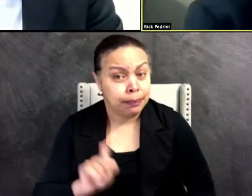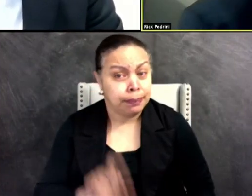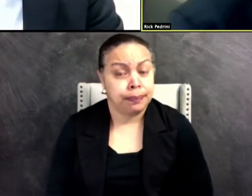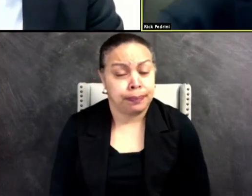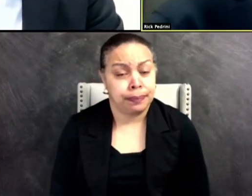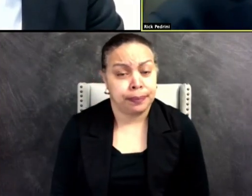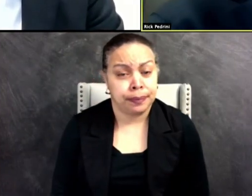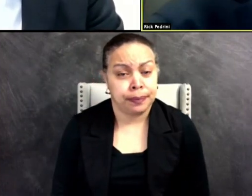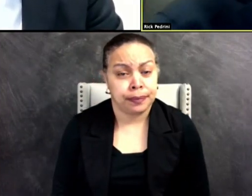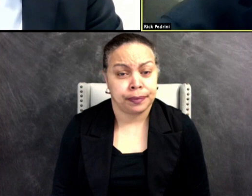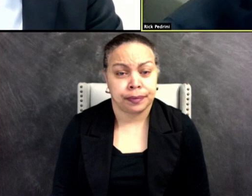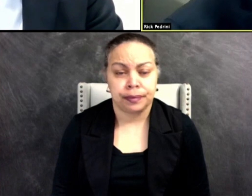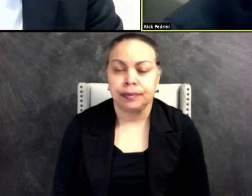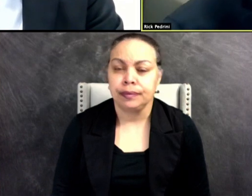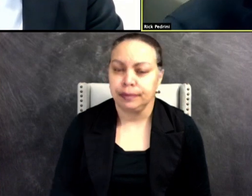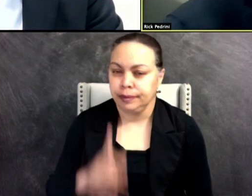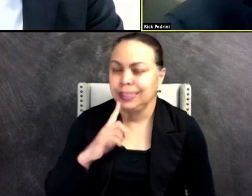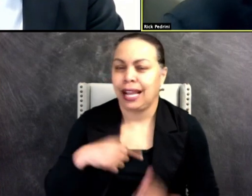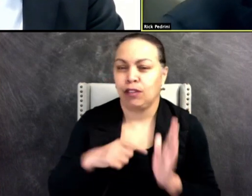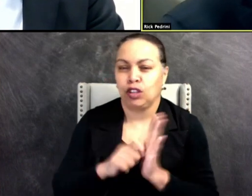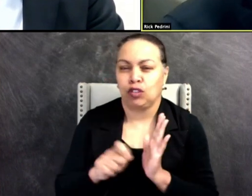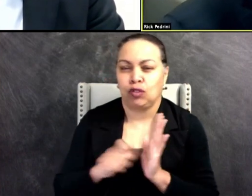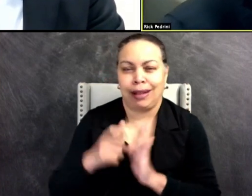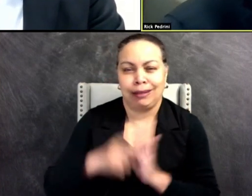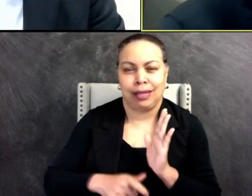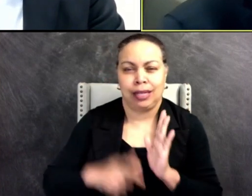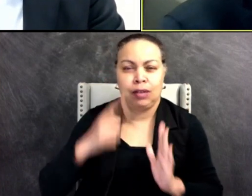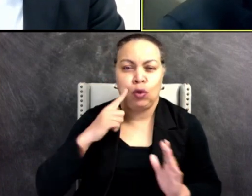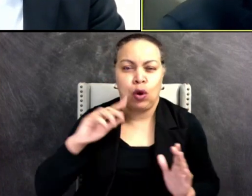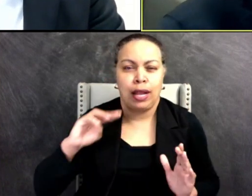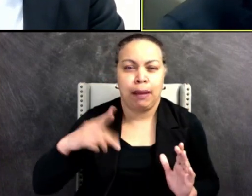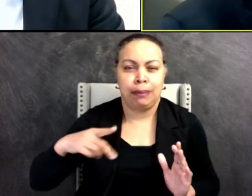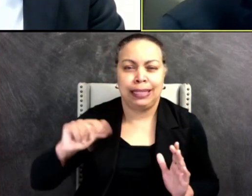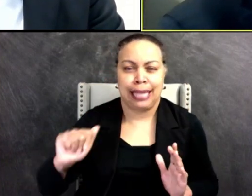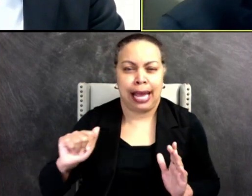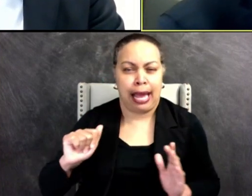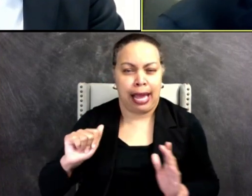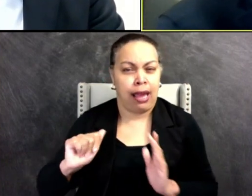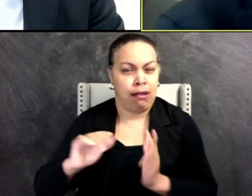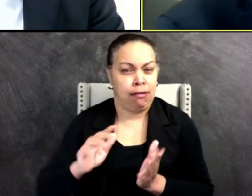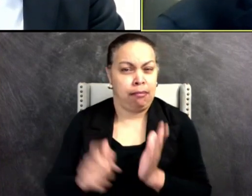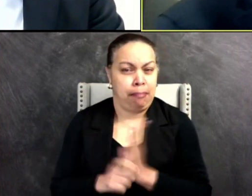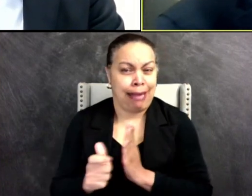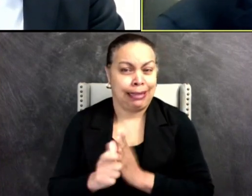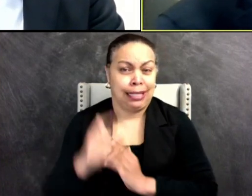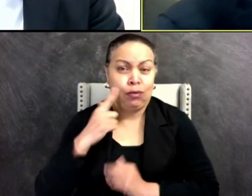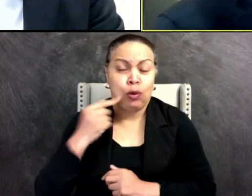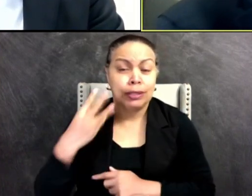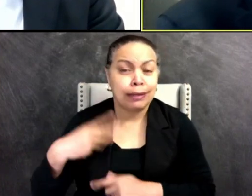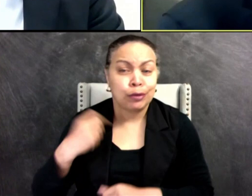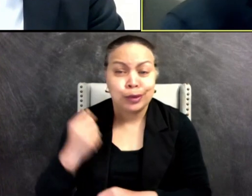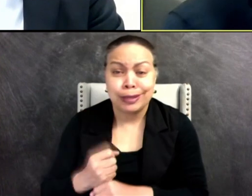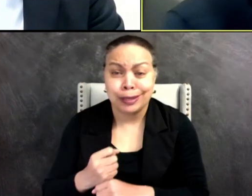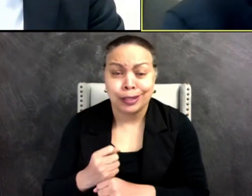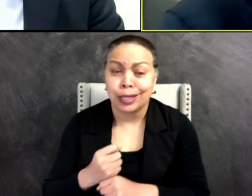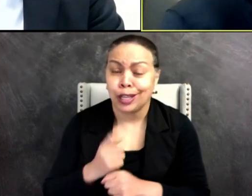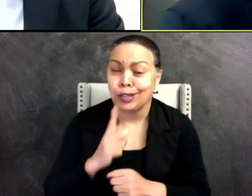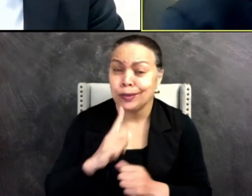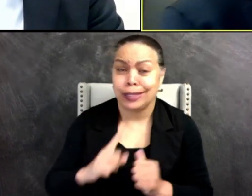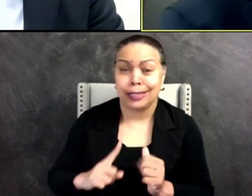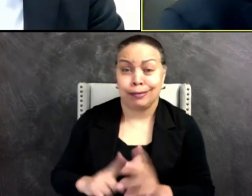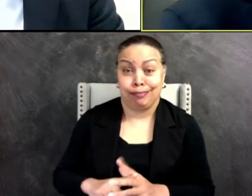I've been writing those columns for the MPA Central Magazine for a number of years. They started out as just mostly